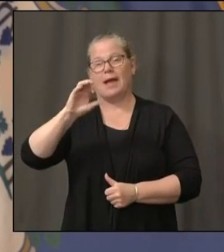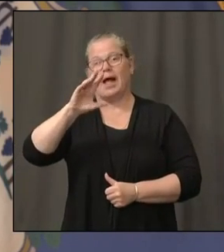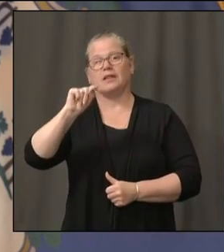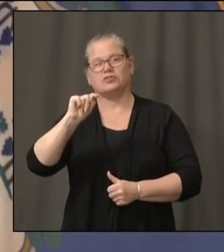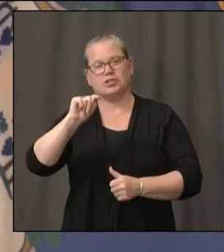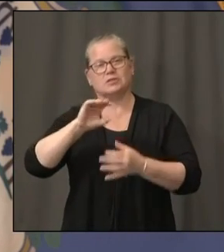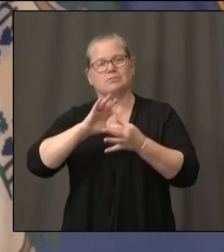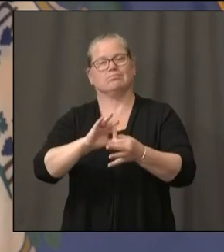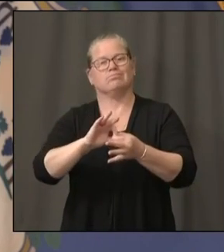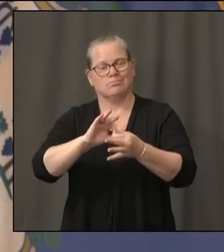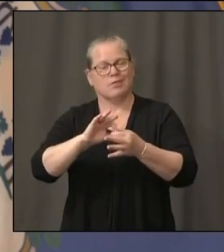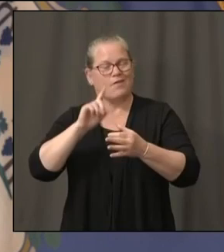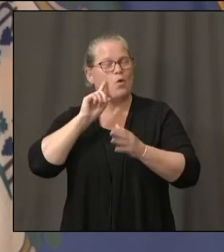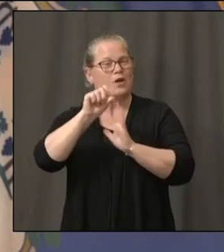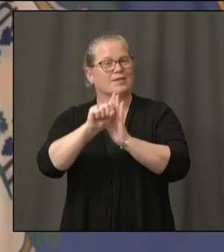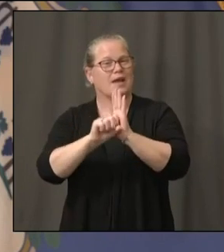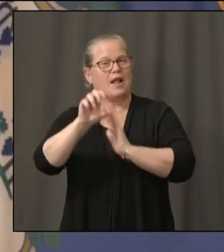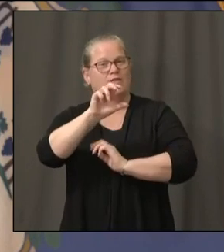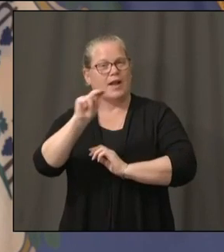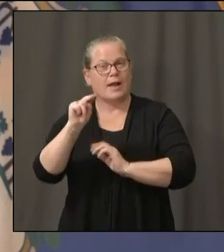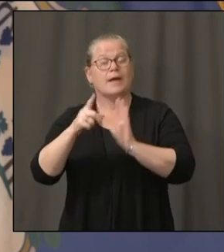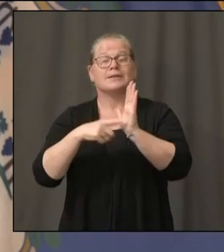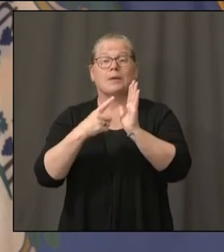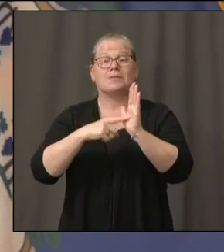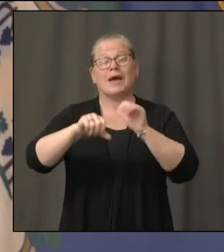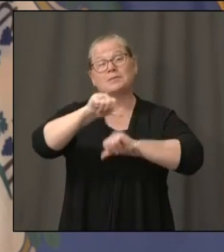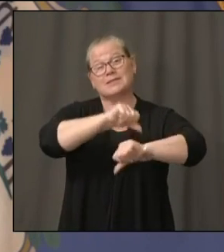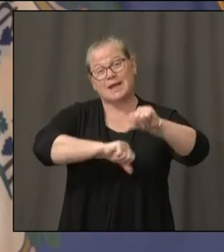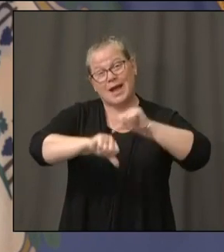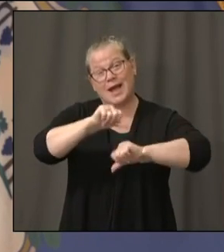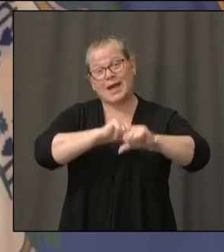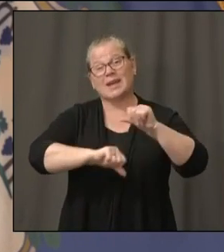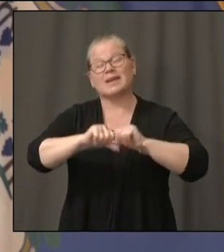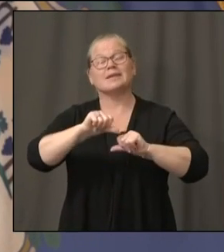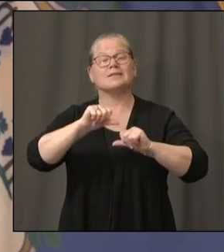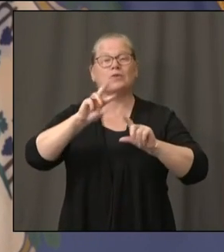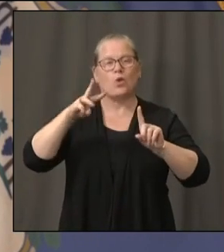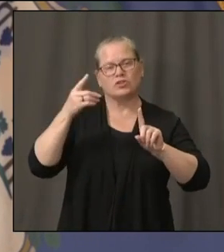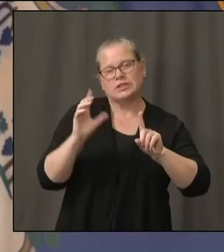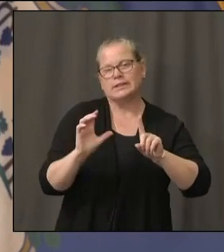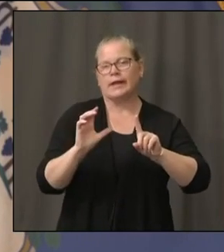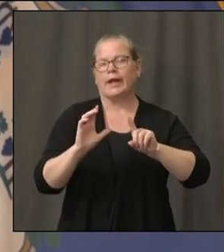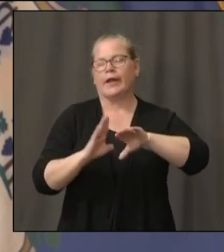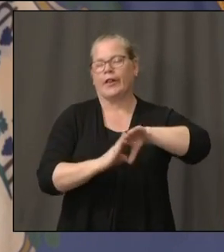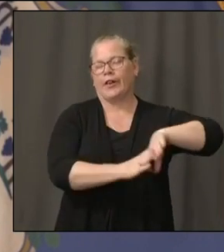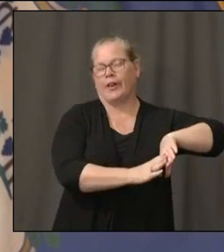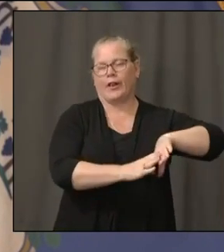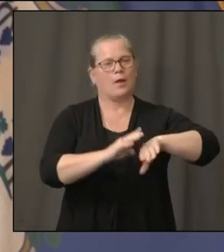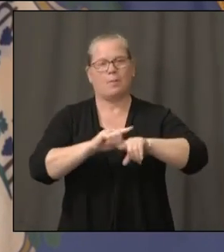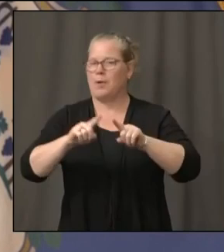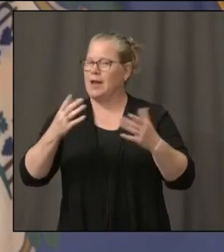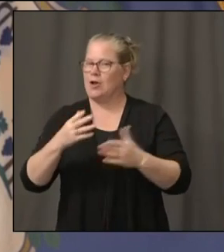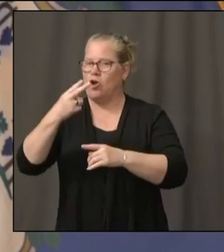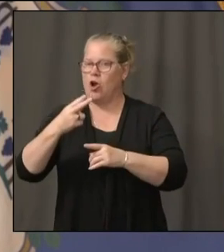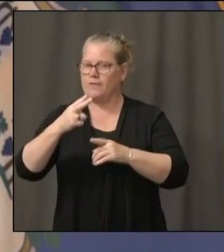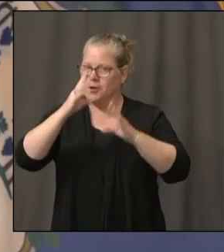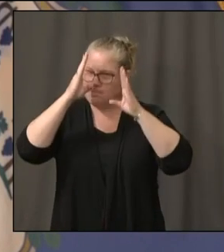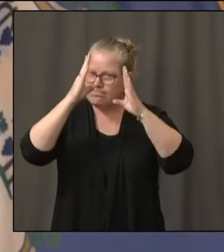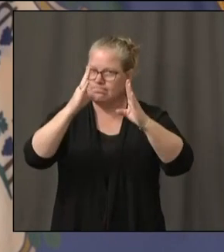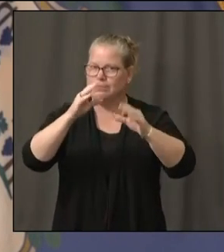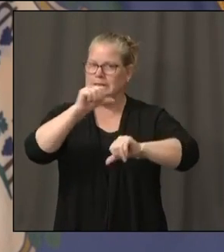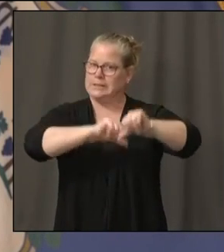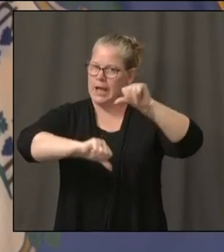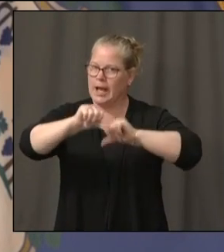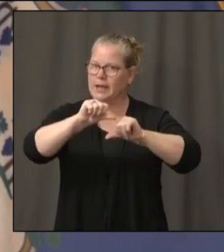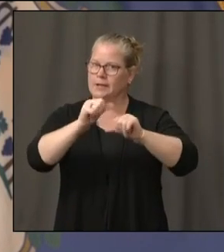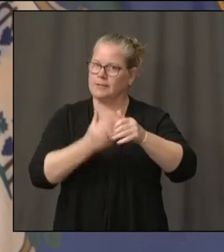and science sometimes, I guess, the back of the hand in Washington, D.C., but not in Hartford. We're trying to lead with our scientists. Matt's going to give you an update on